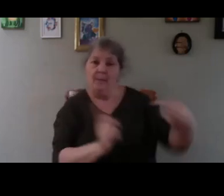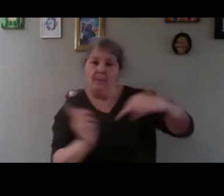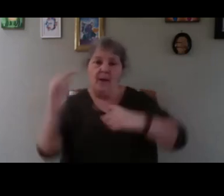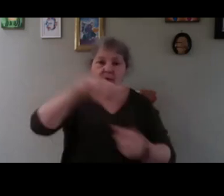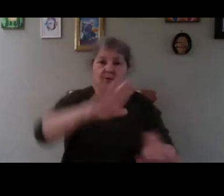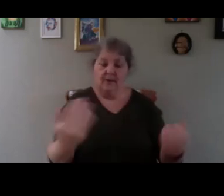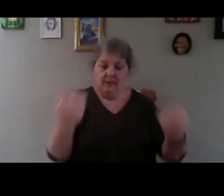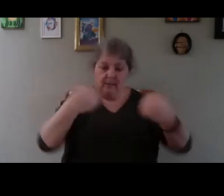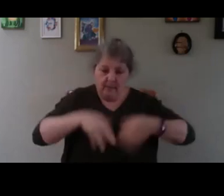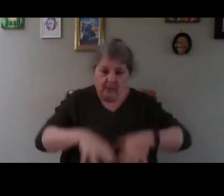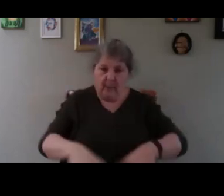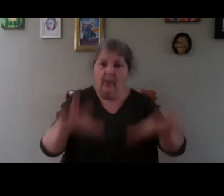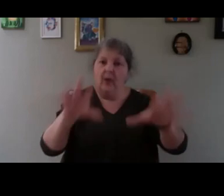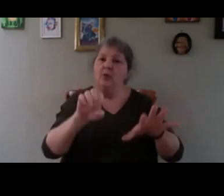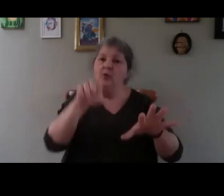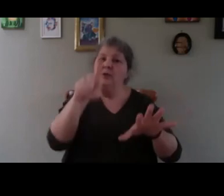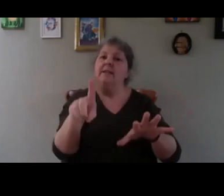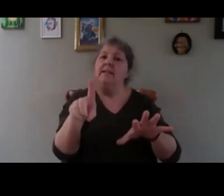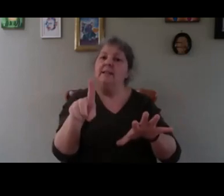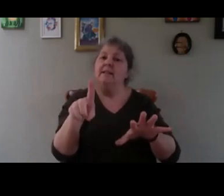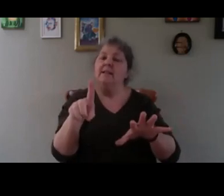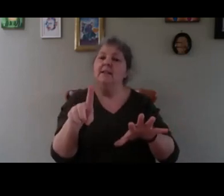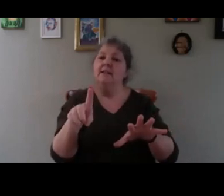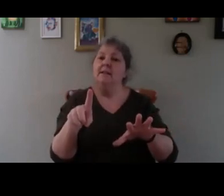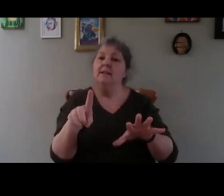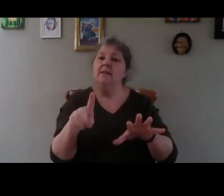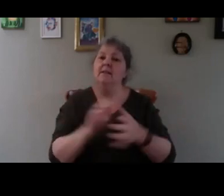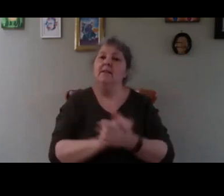seedlings and you will avoid legginess